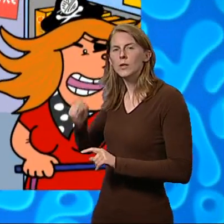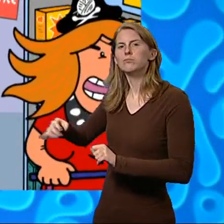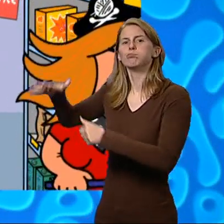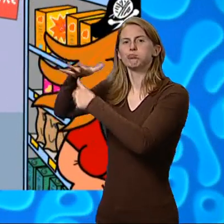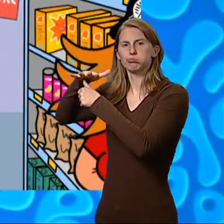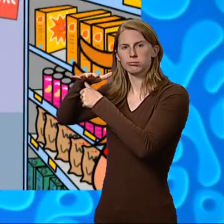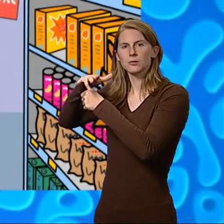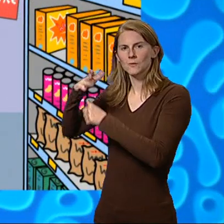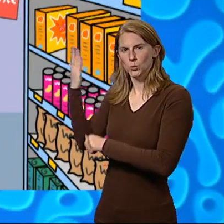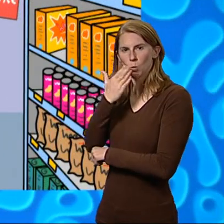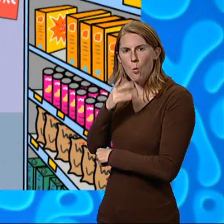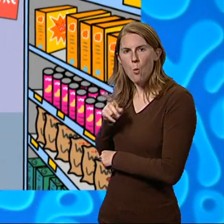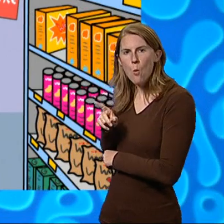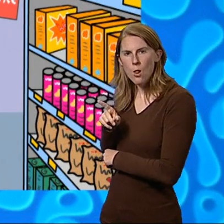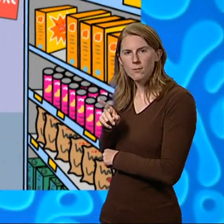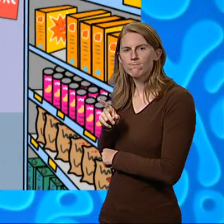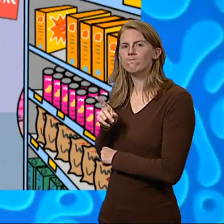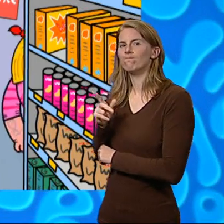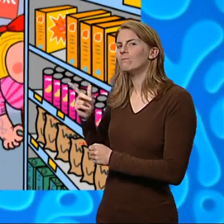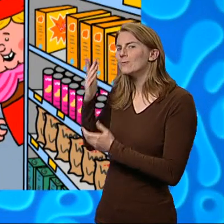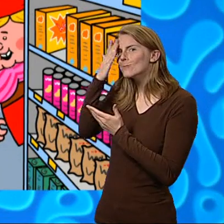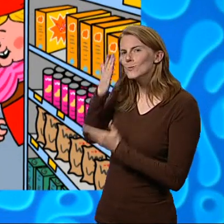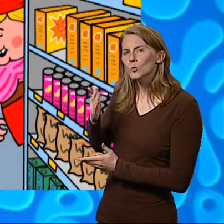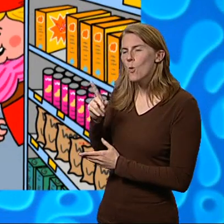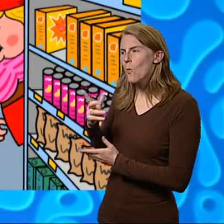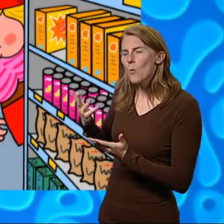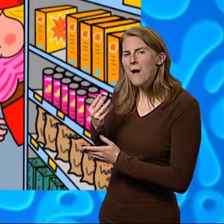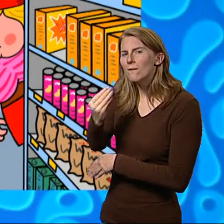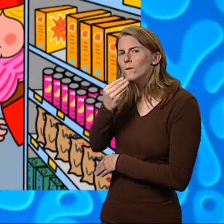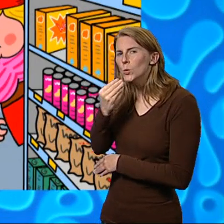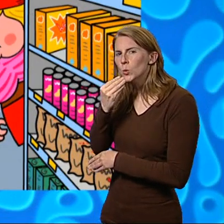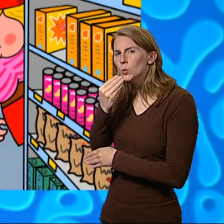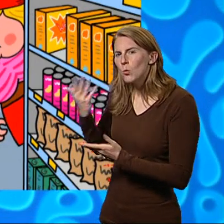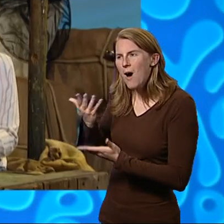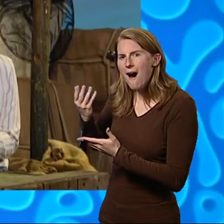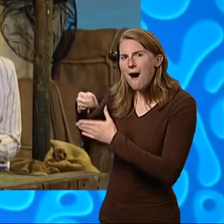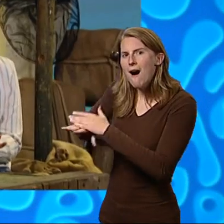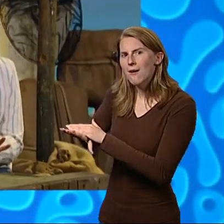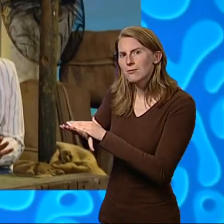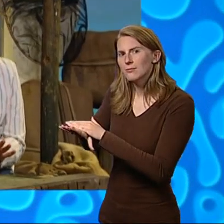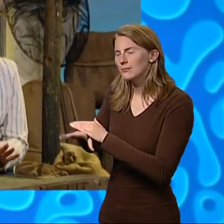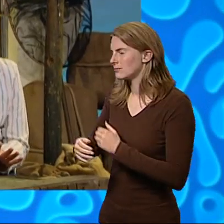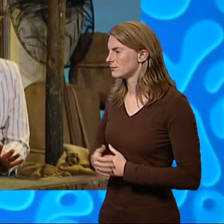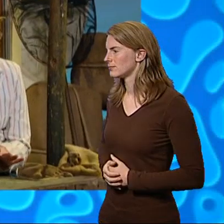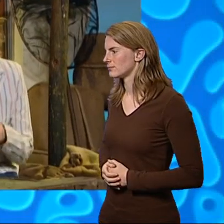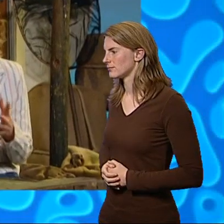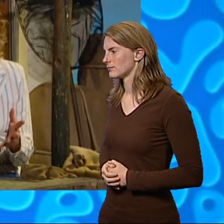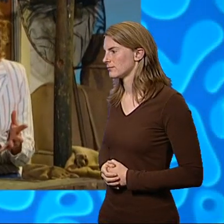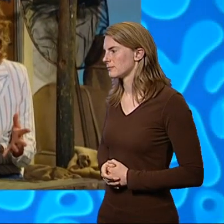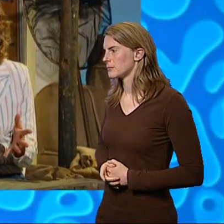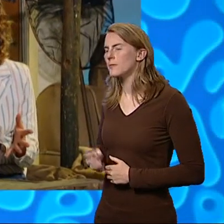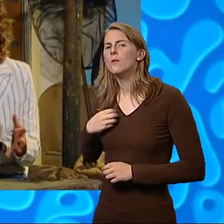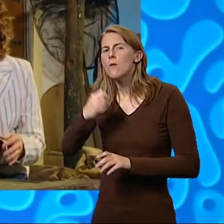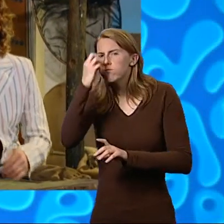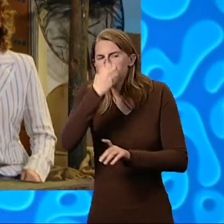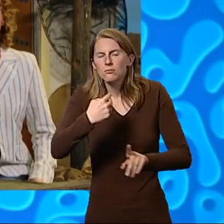But they didn't know where she kept all the food she was loading into her boat pram. I shall find out, said Fifi